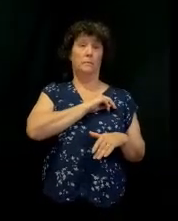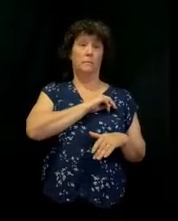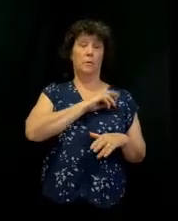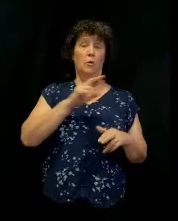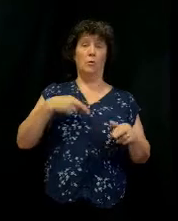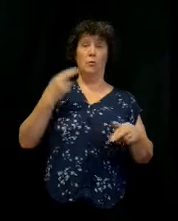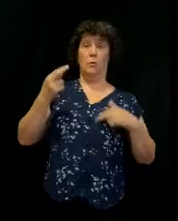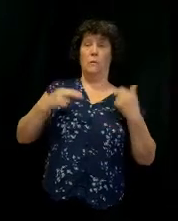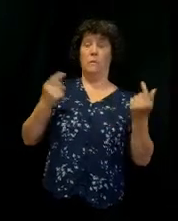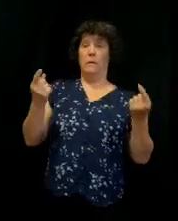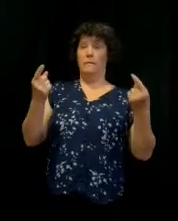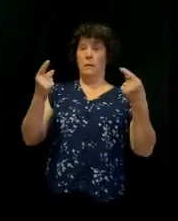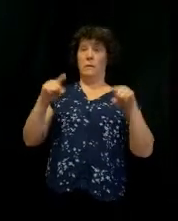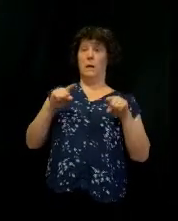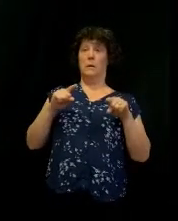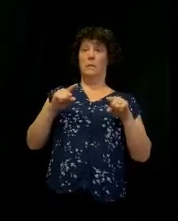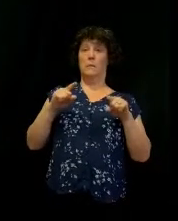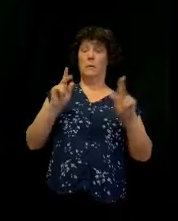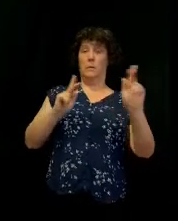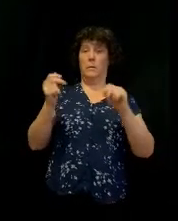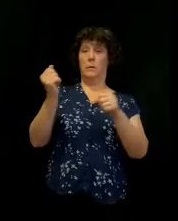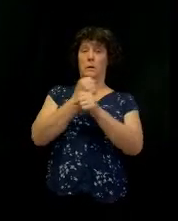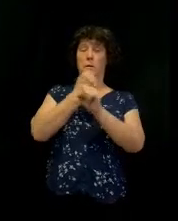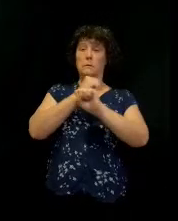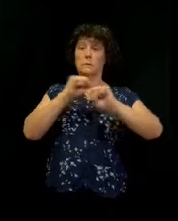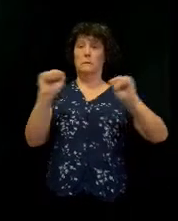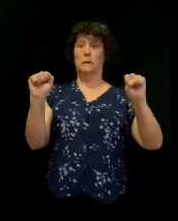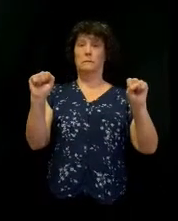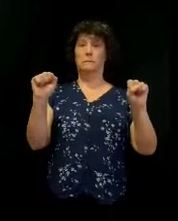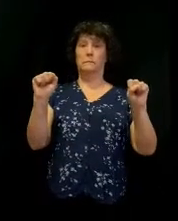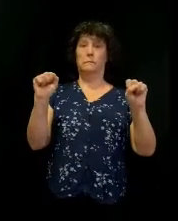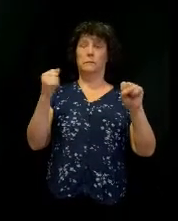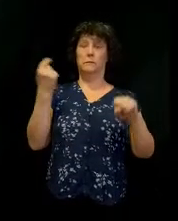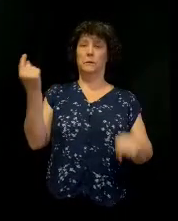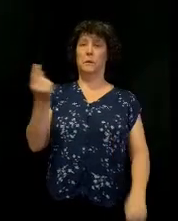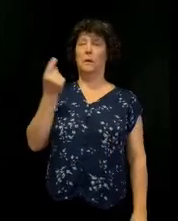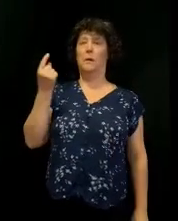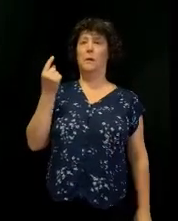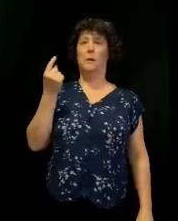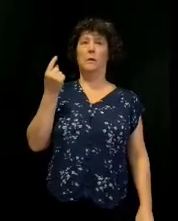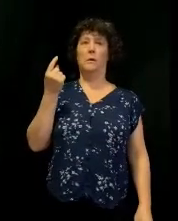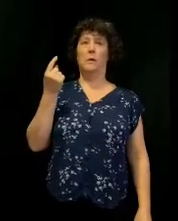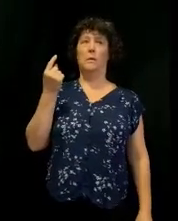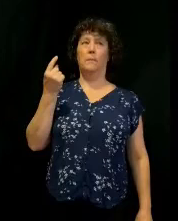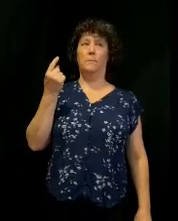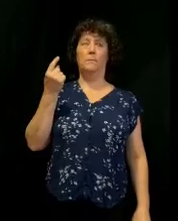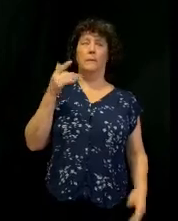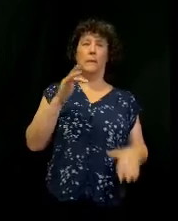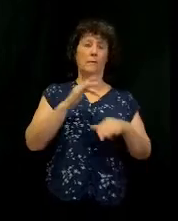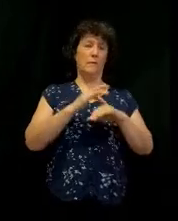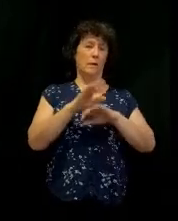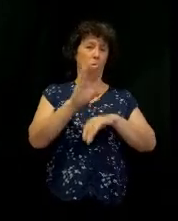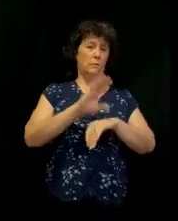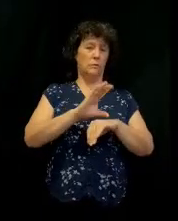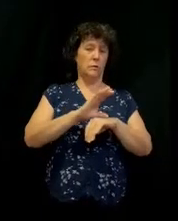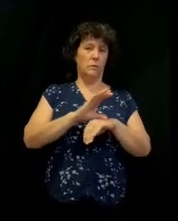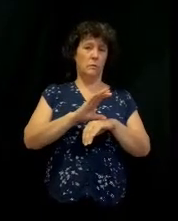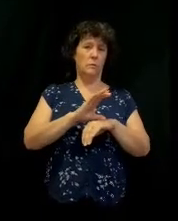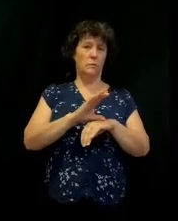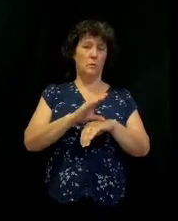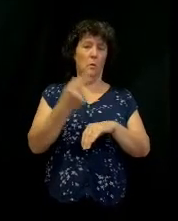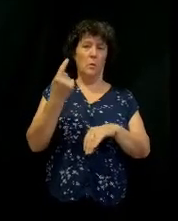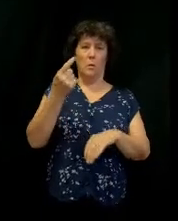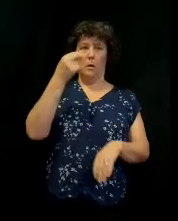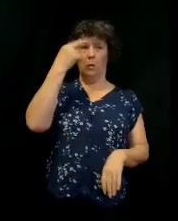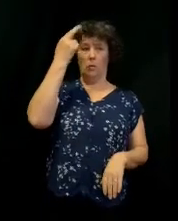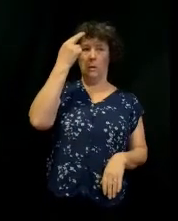was going on. Right? There was always this tiff in the early church. You've to remember this now. This was one of the reasons that